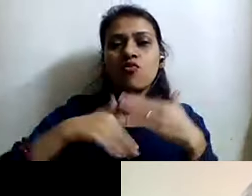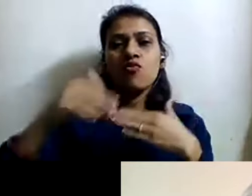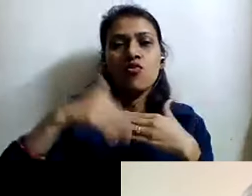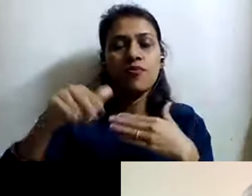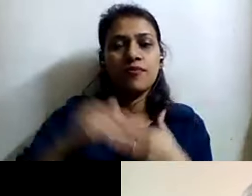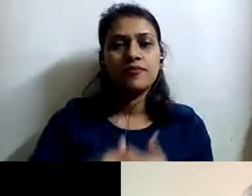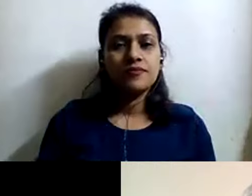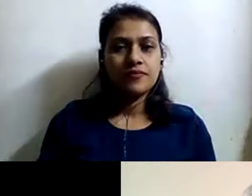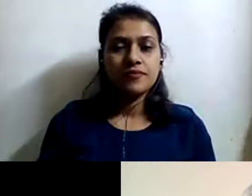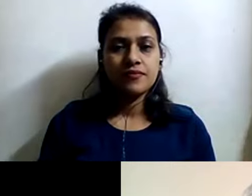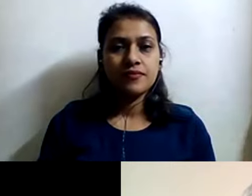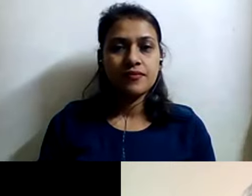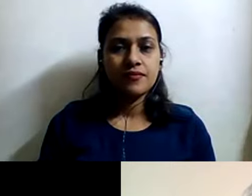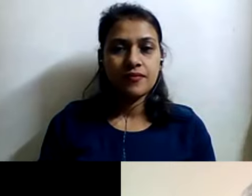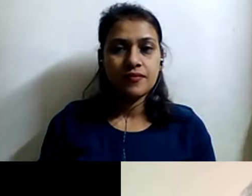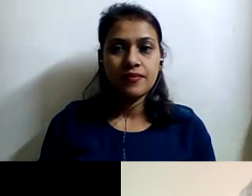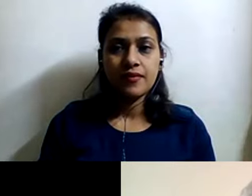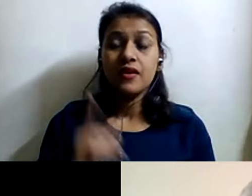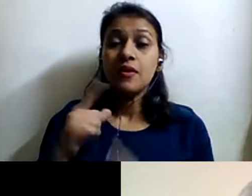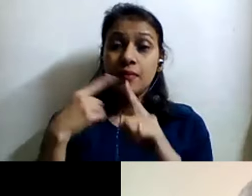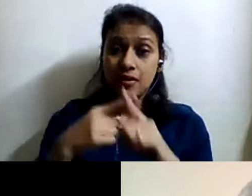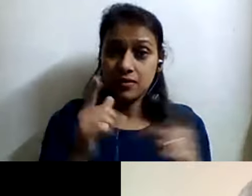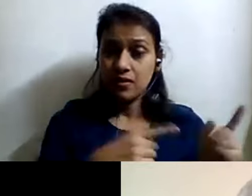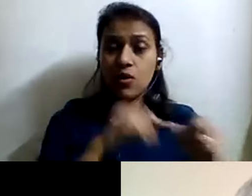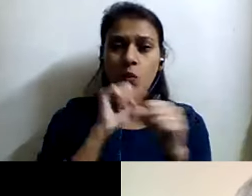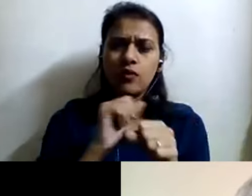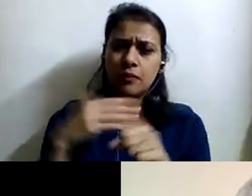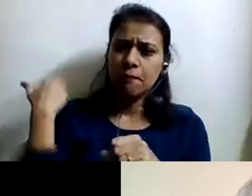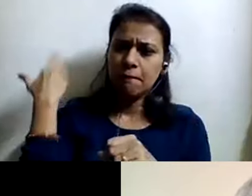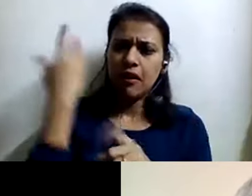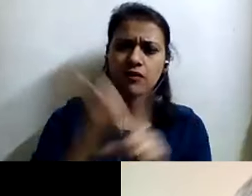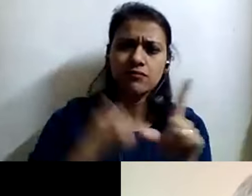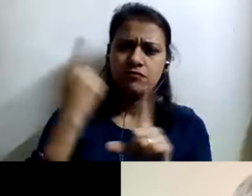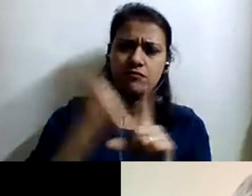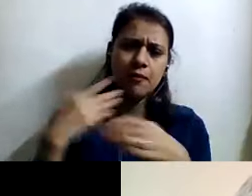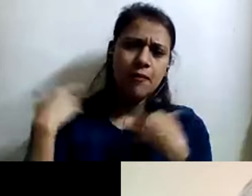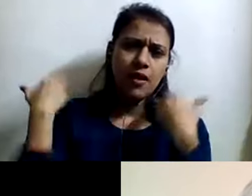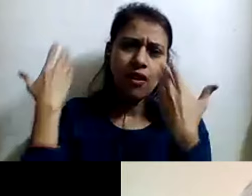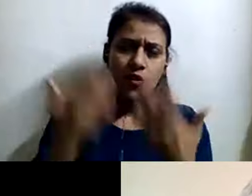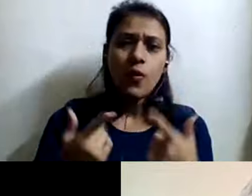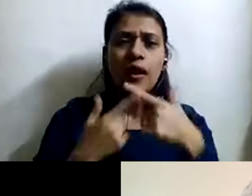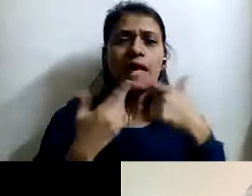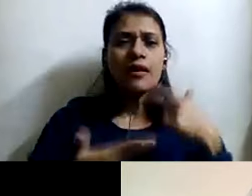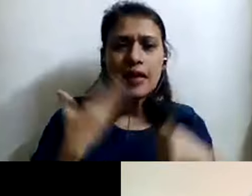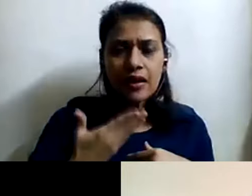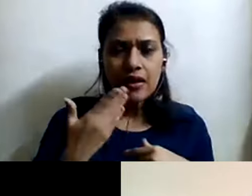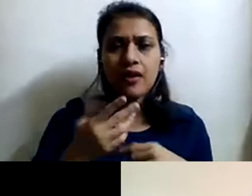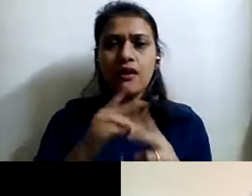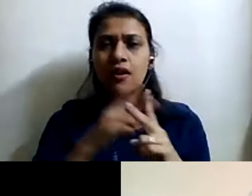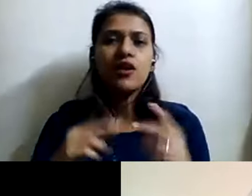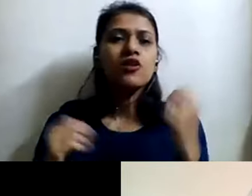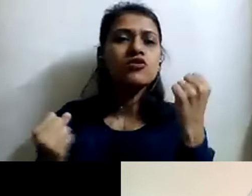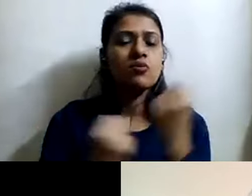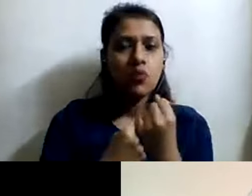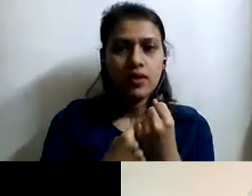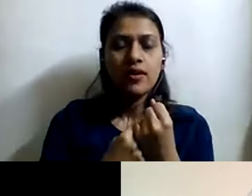Prior to this, she spent over a decade conducting training and supporting participatory conservation approaches